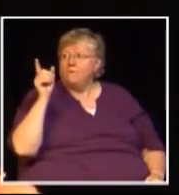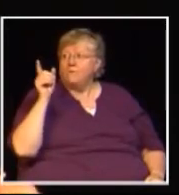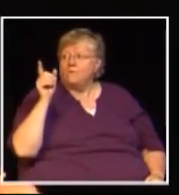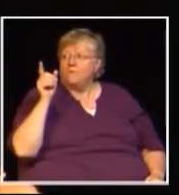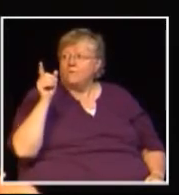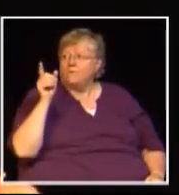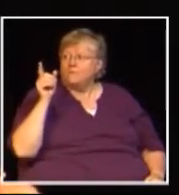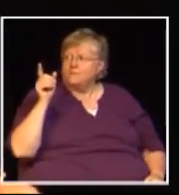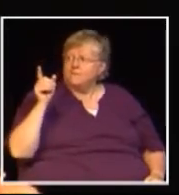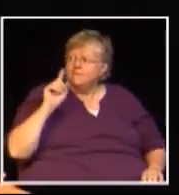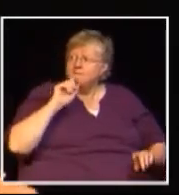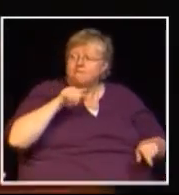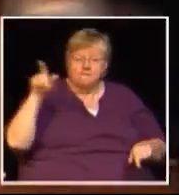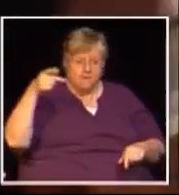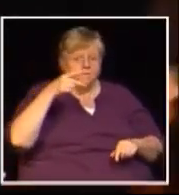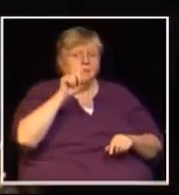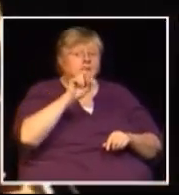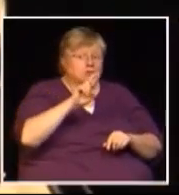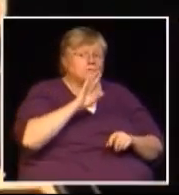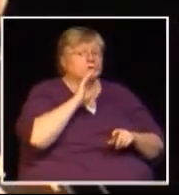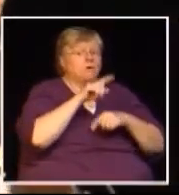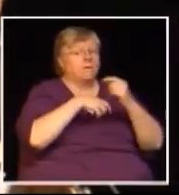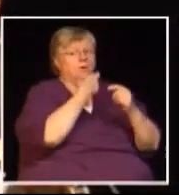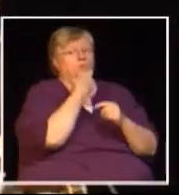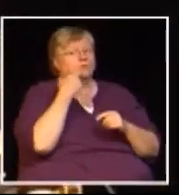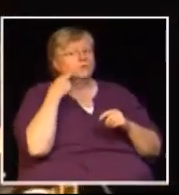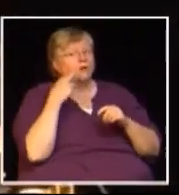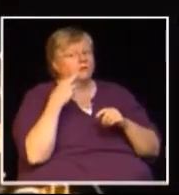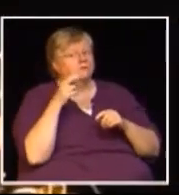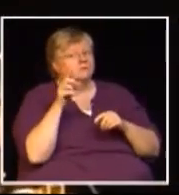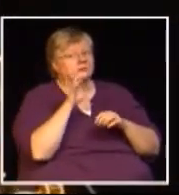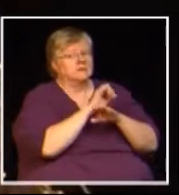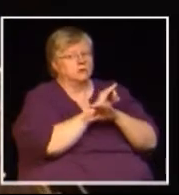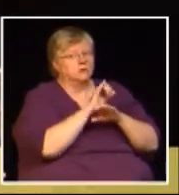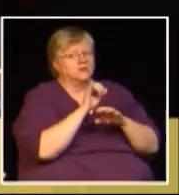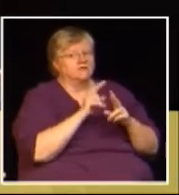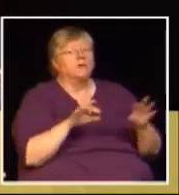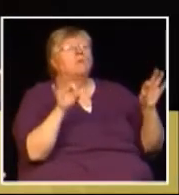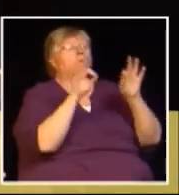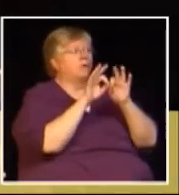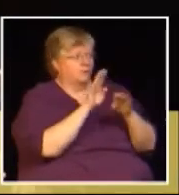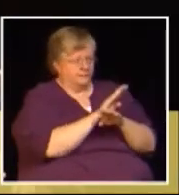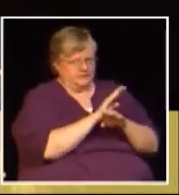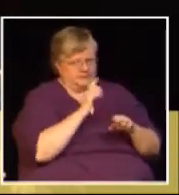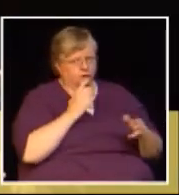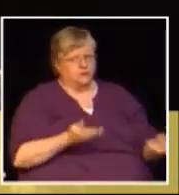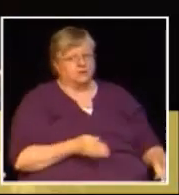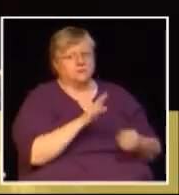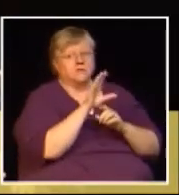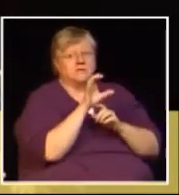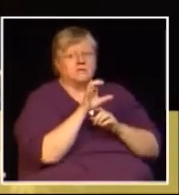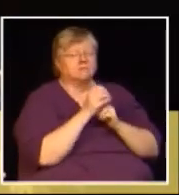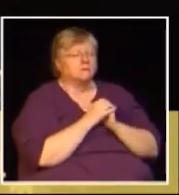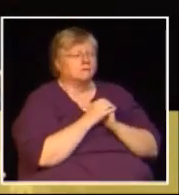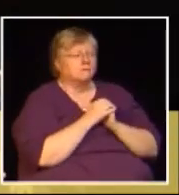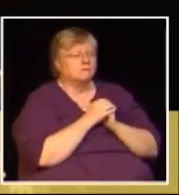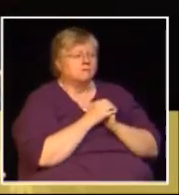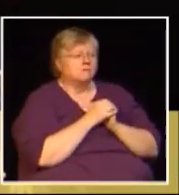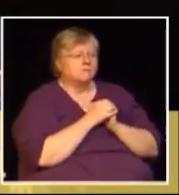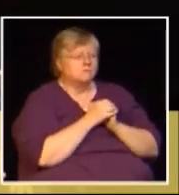HST impacts them well certainly I think we should address the restaurant industry because I think it's certainly an important industry for the province